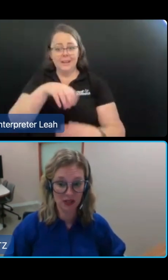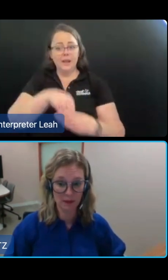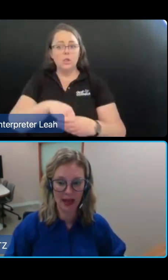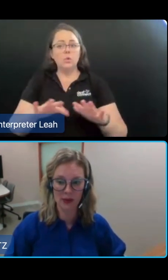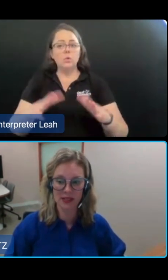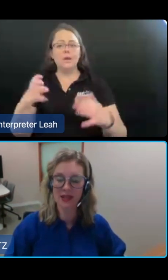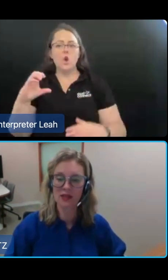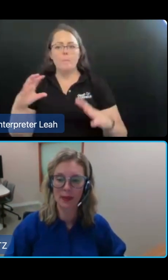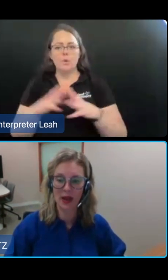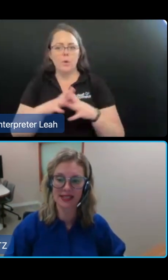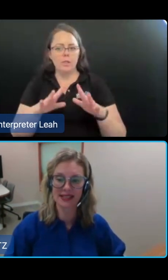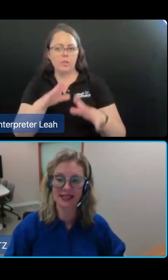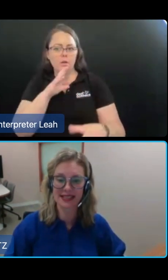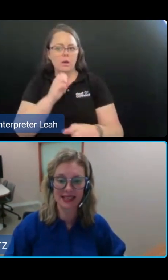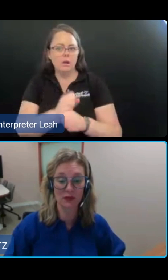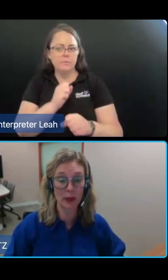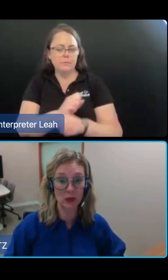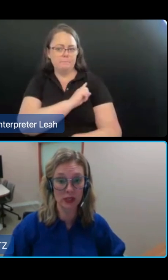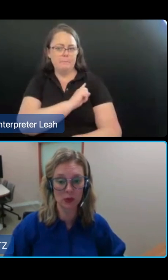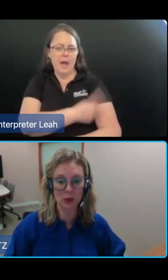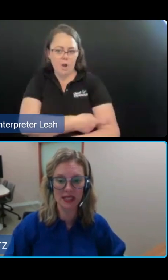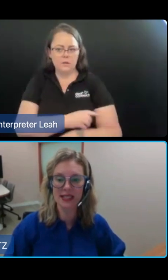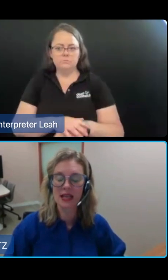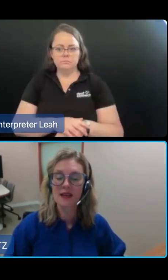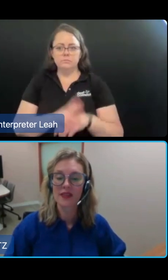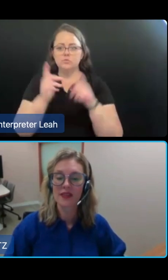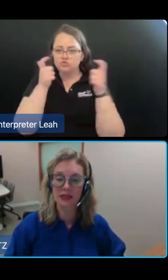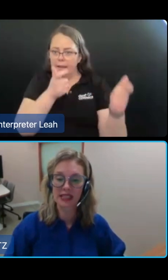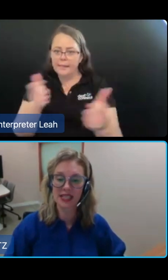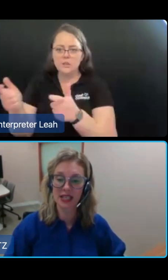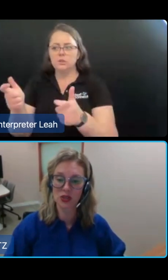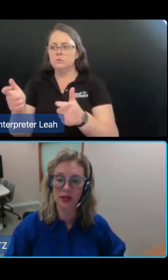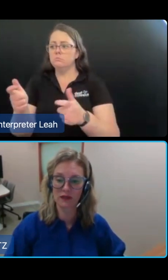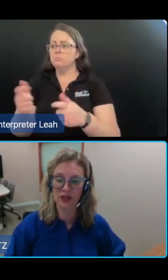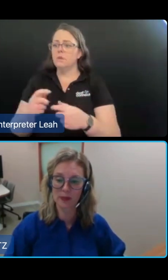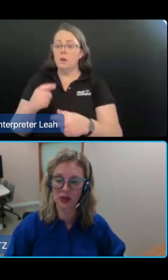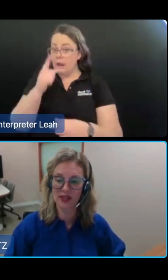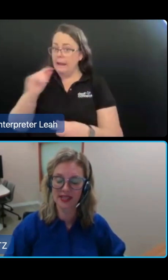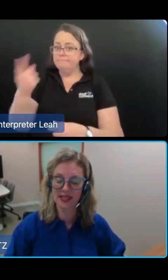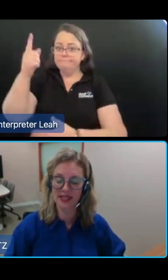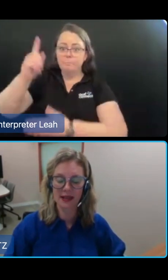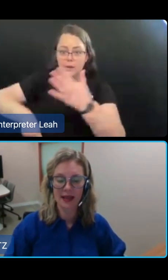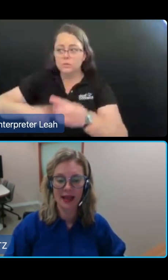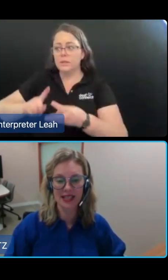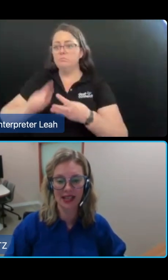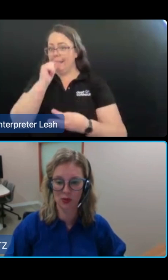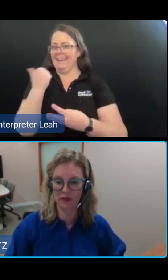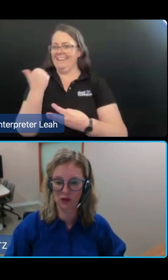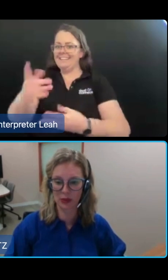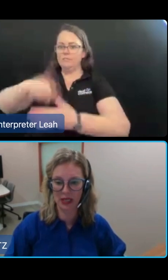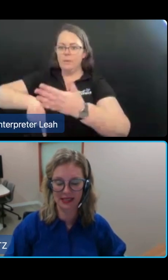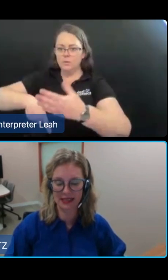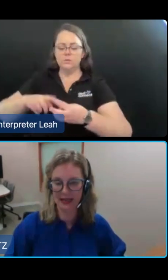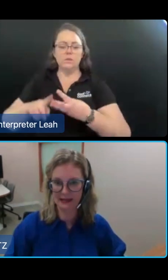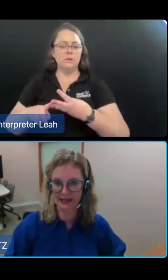investigation powers, the power to seek civil penalty orders, the ability to issue infringement notices, enter into